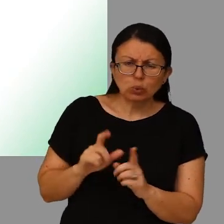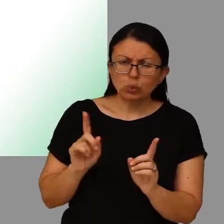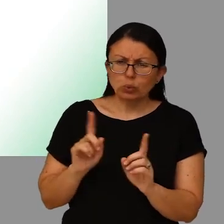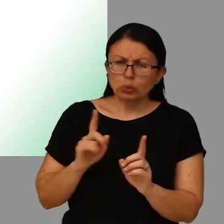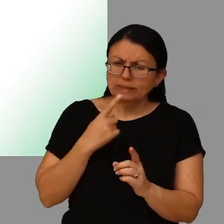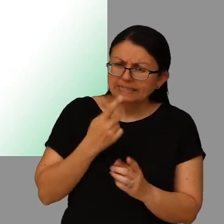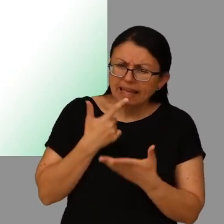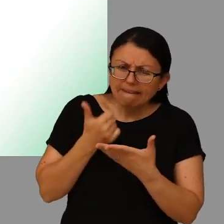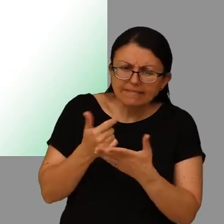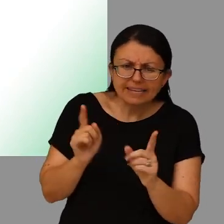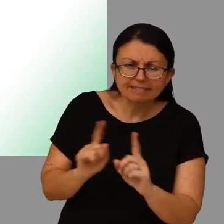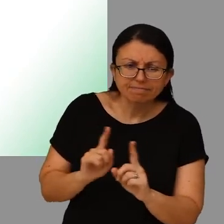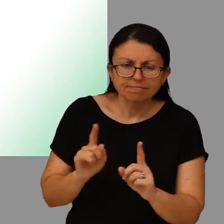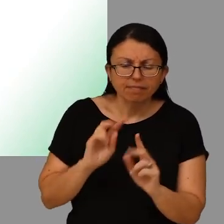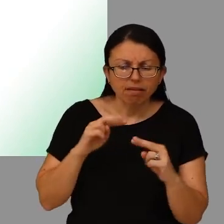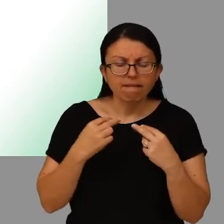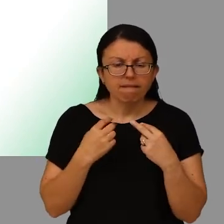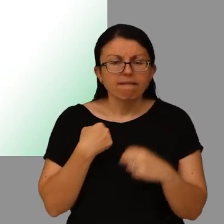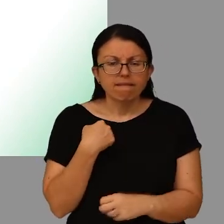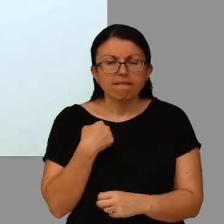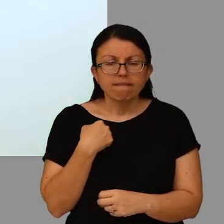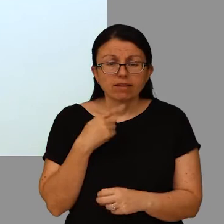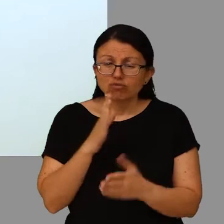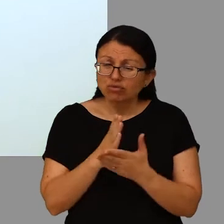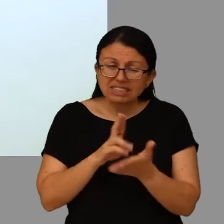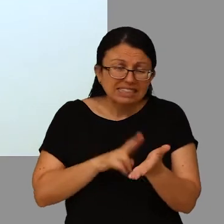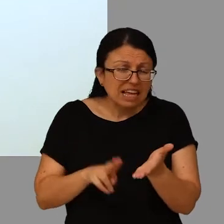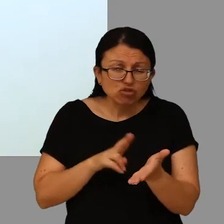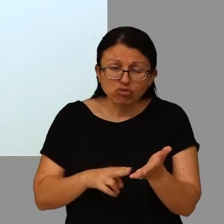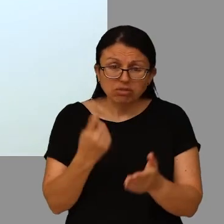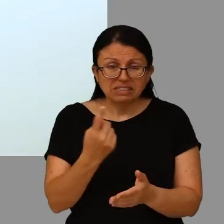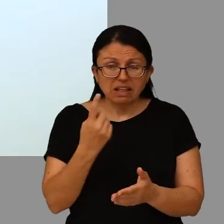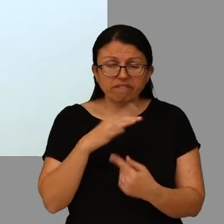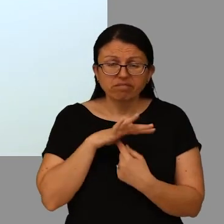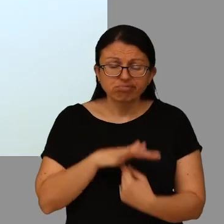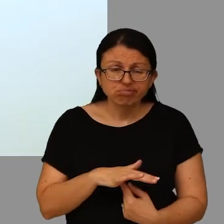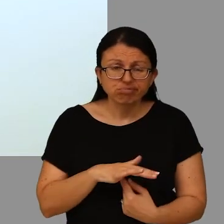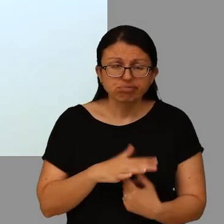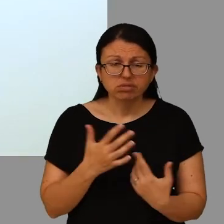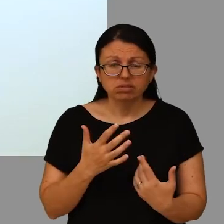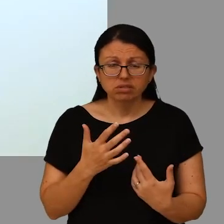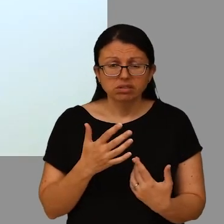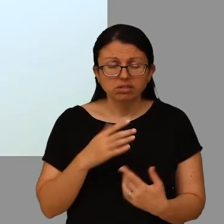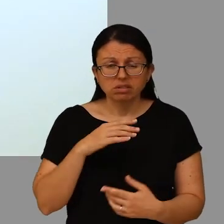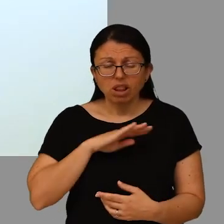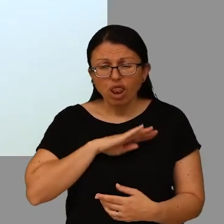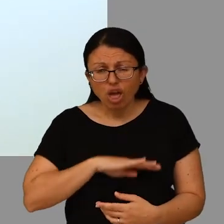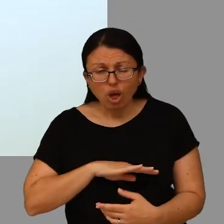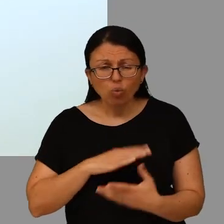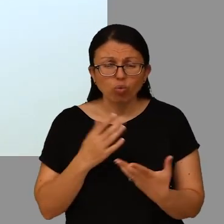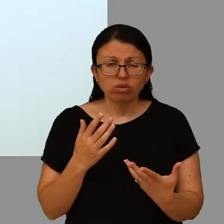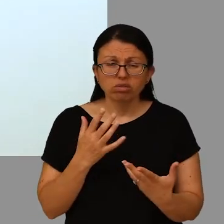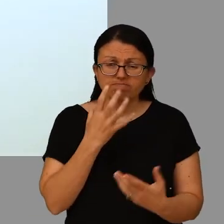do and what would I say? It's perfectly natural to feel a little down and depressed and have a low mood.